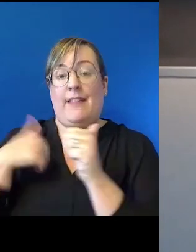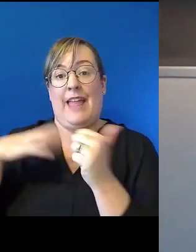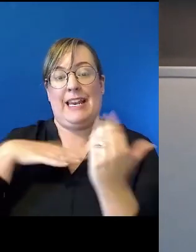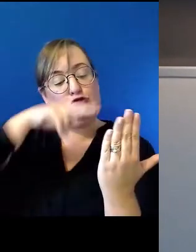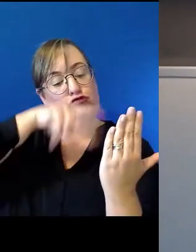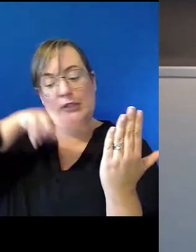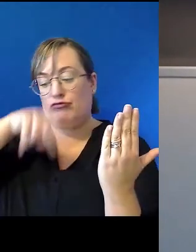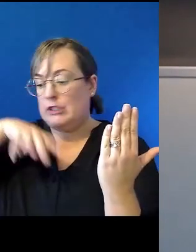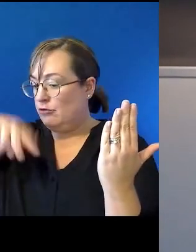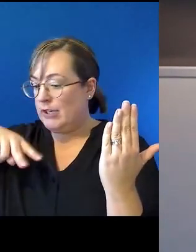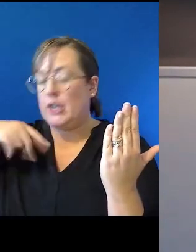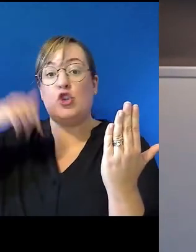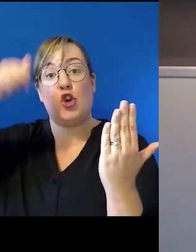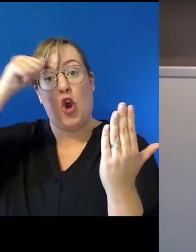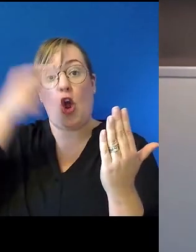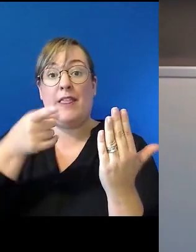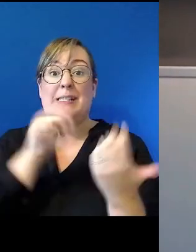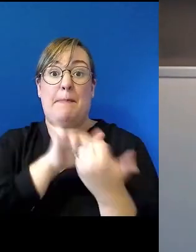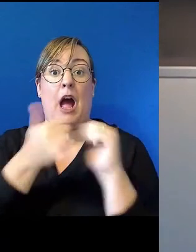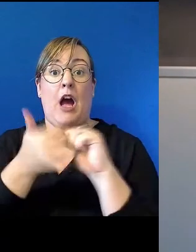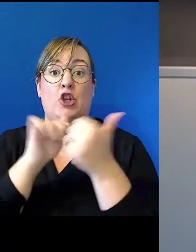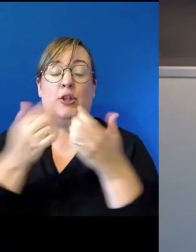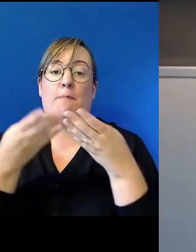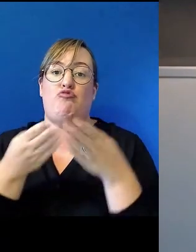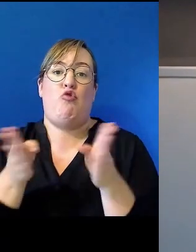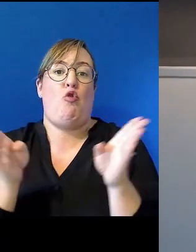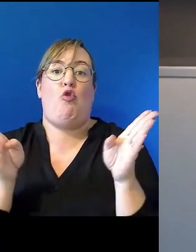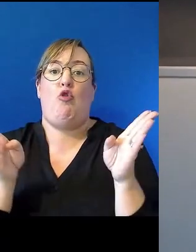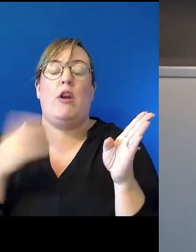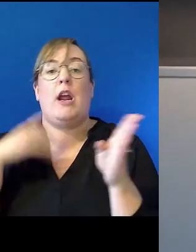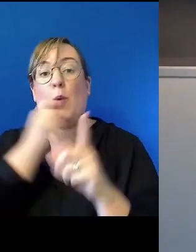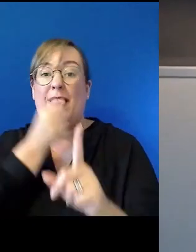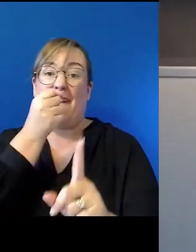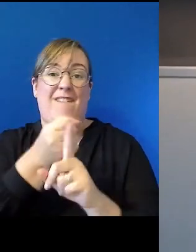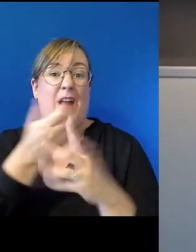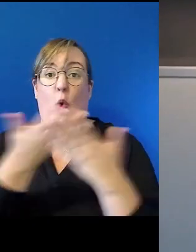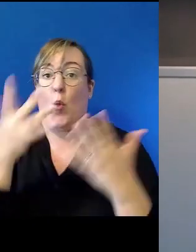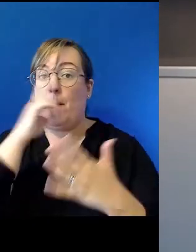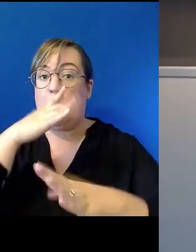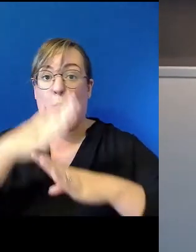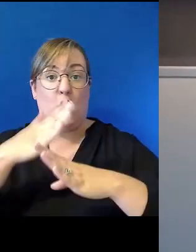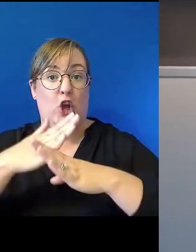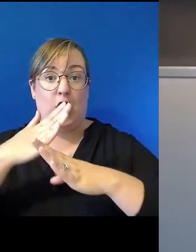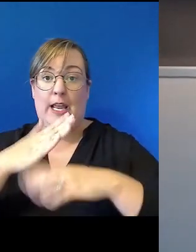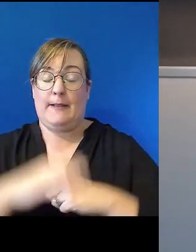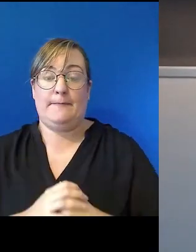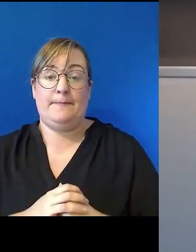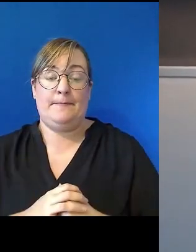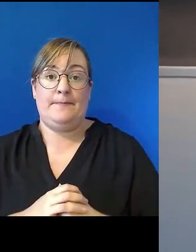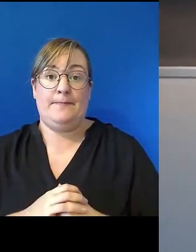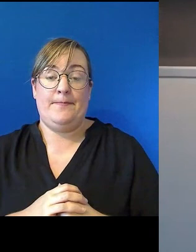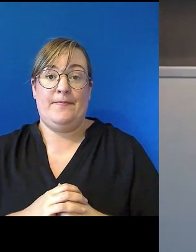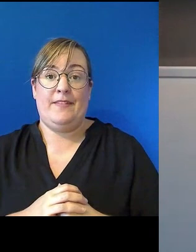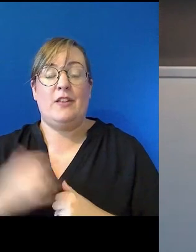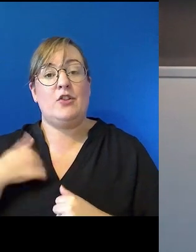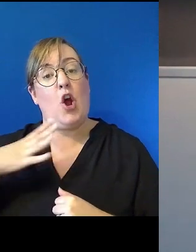this partnership is and how it affects every single public servant. So, I would like each delegate at the